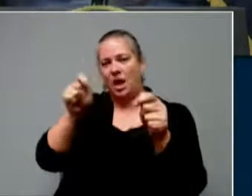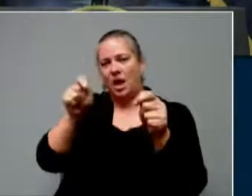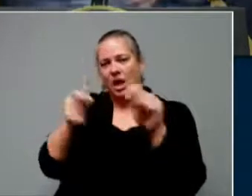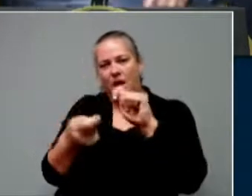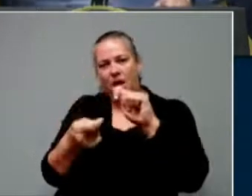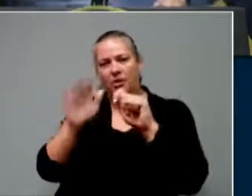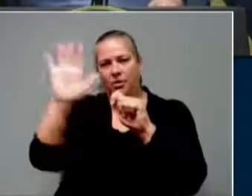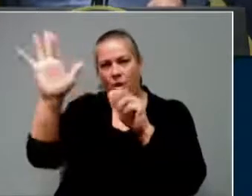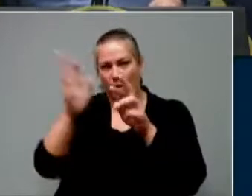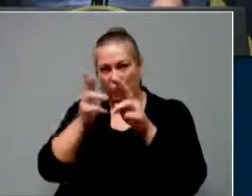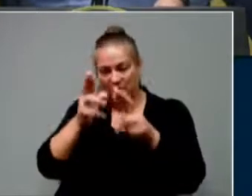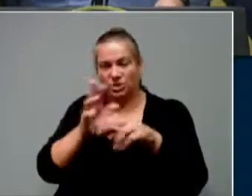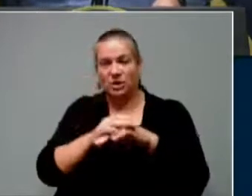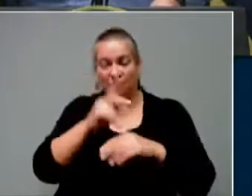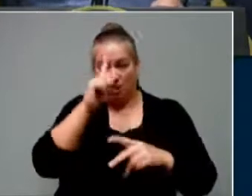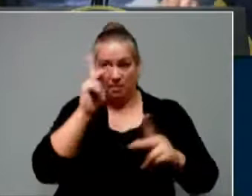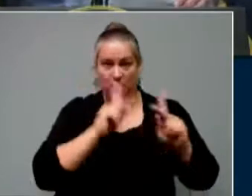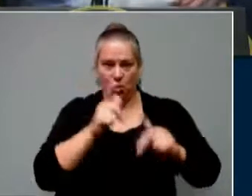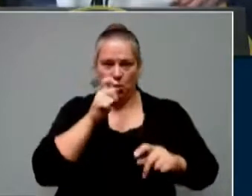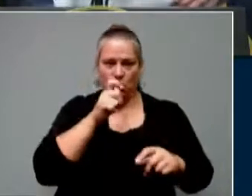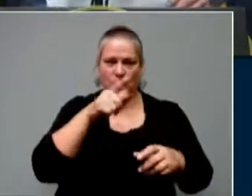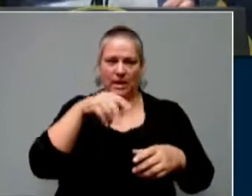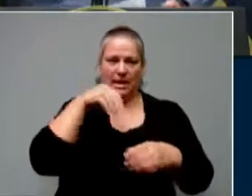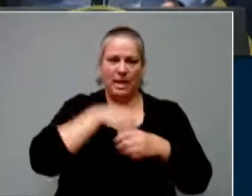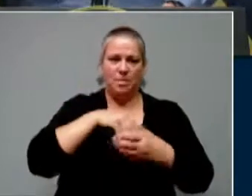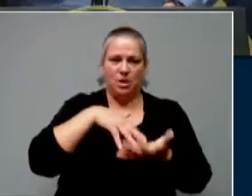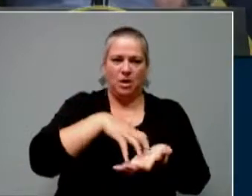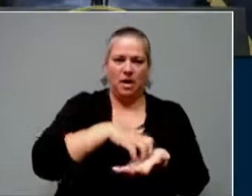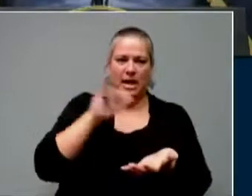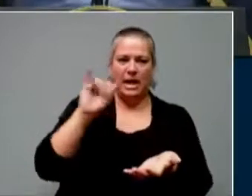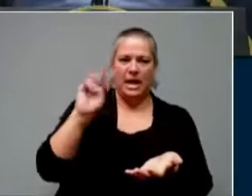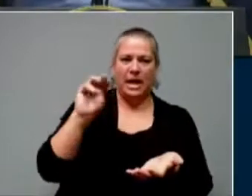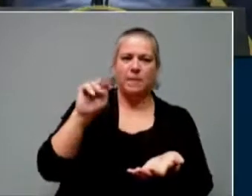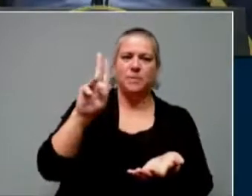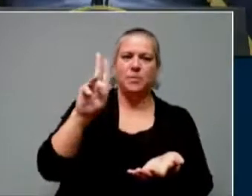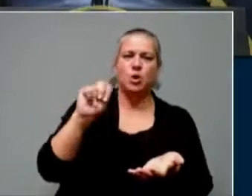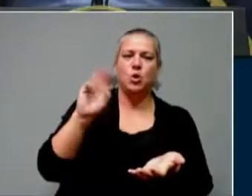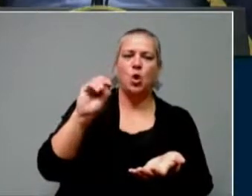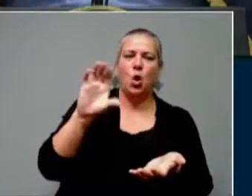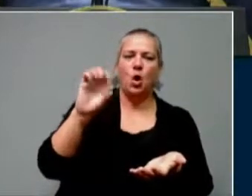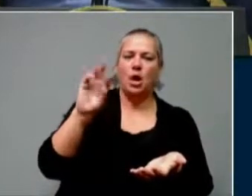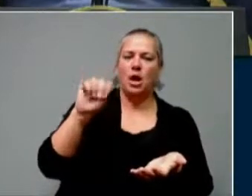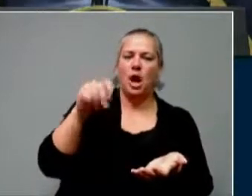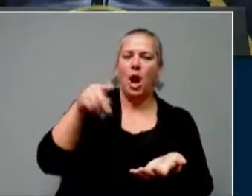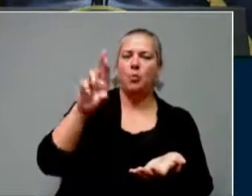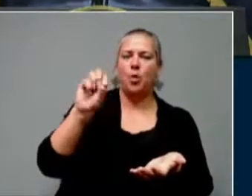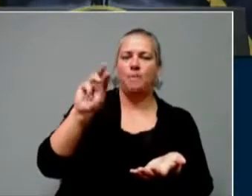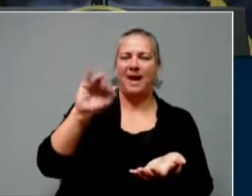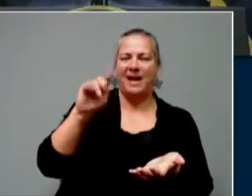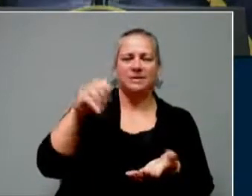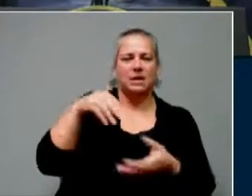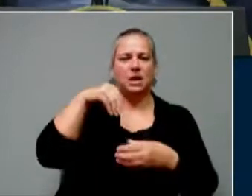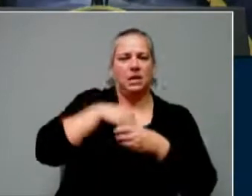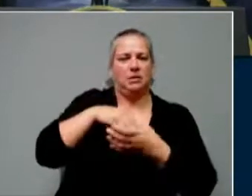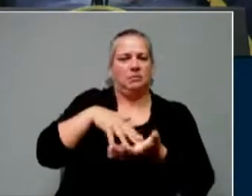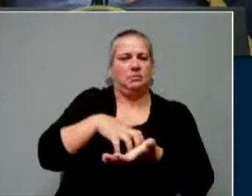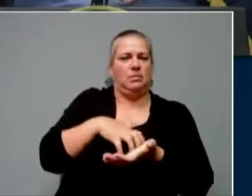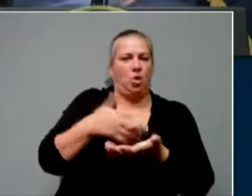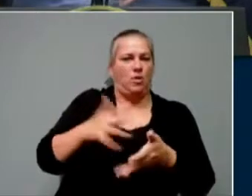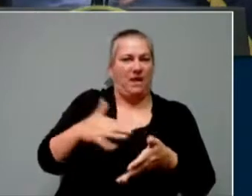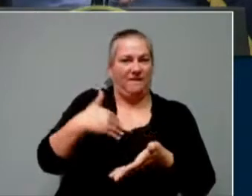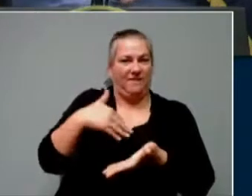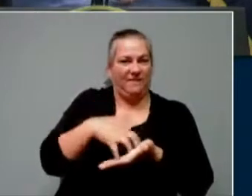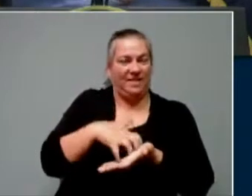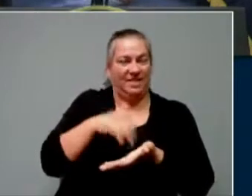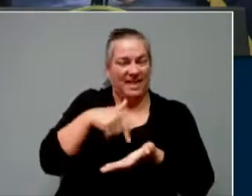There's a list on the next slide in a minute when I show it that shows illustrative list of who may be in this in the